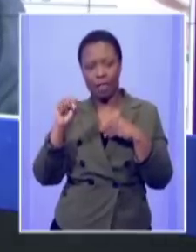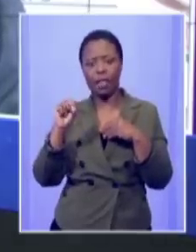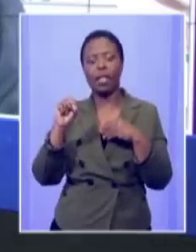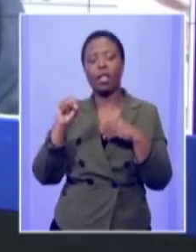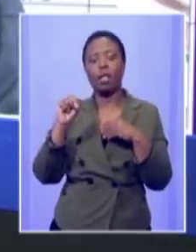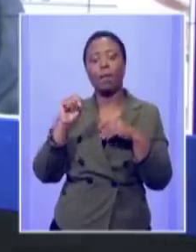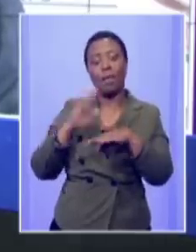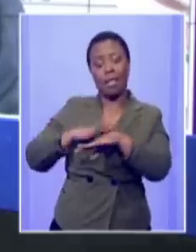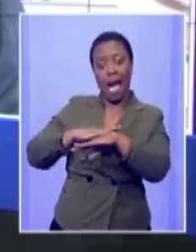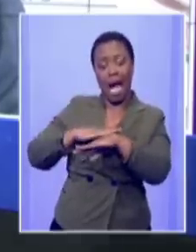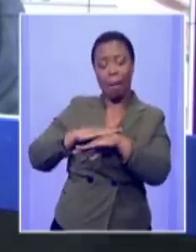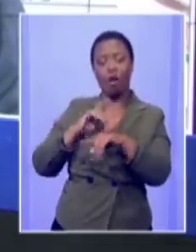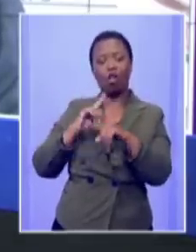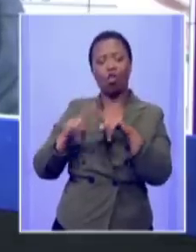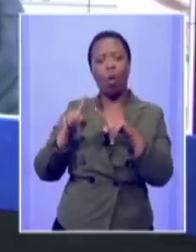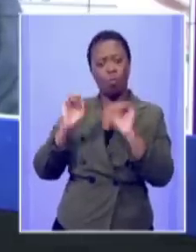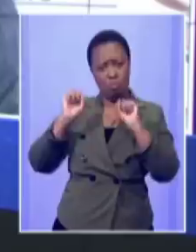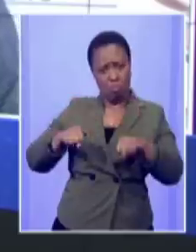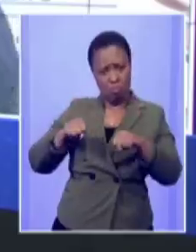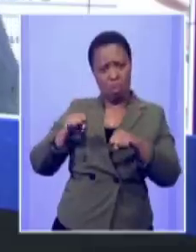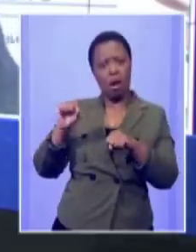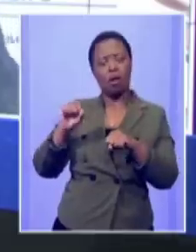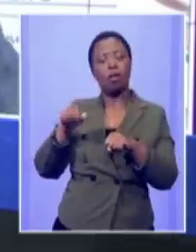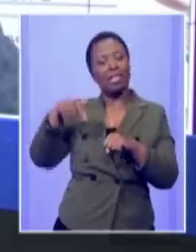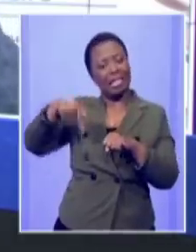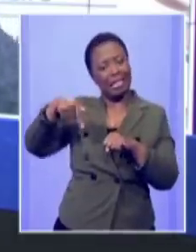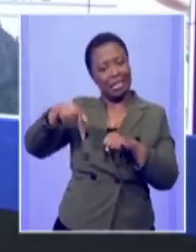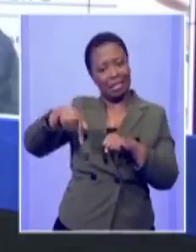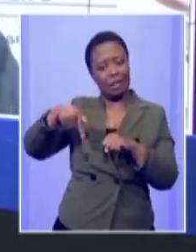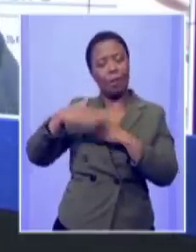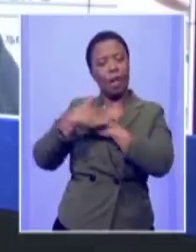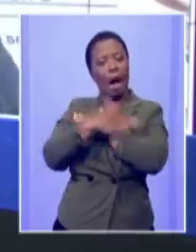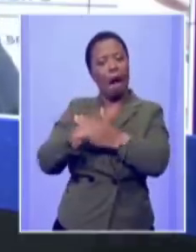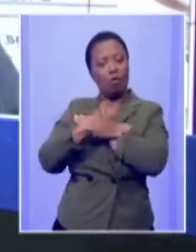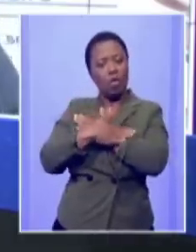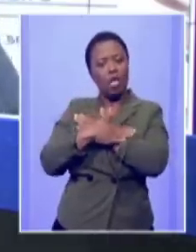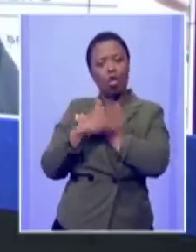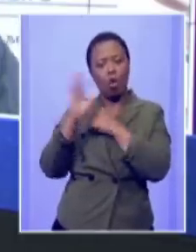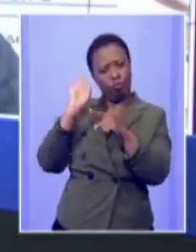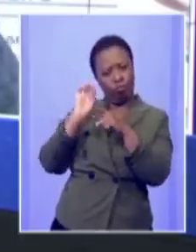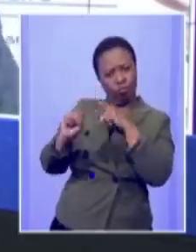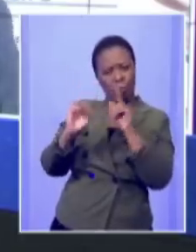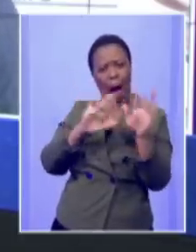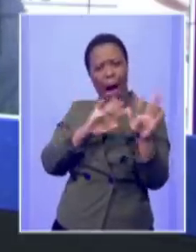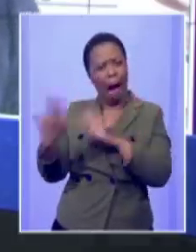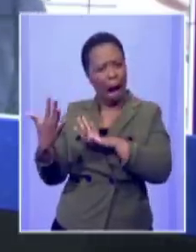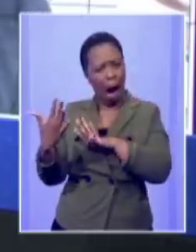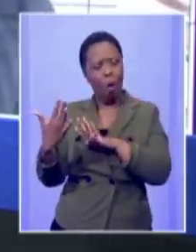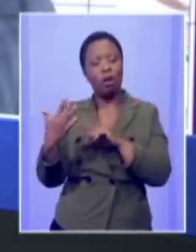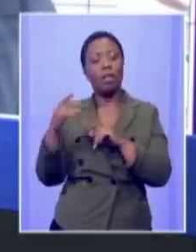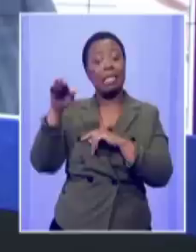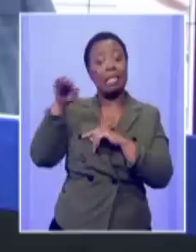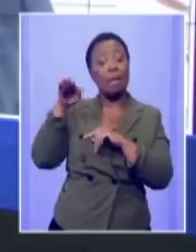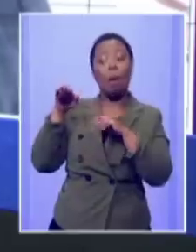will you be able to uh discern who is zimbabwean and who isn't